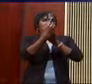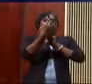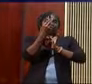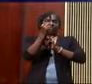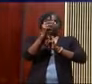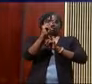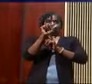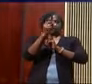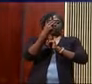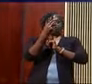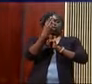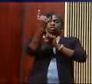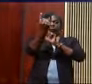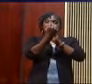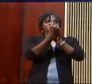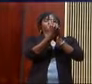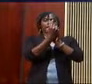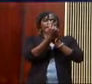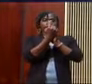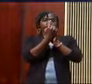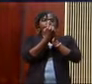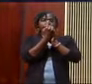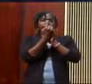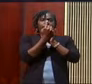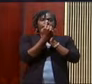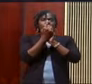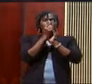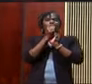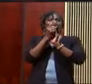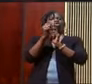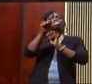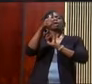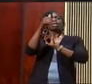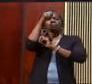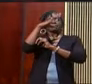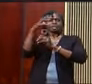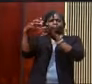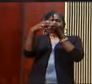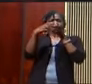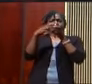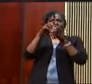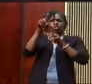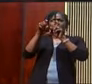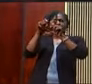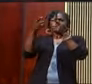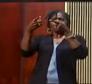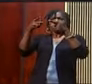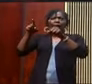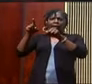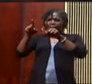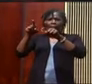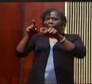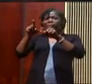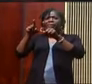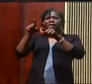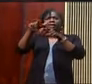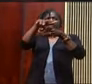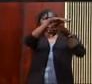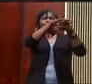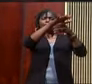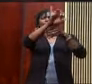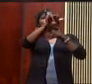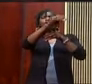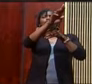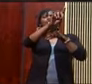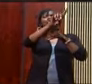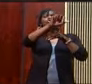arrived from Judah. I asked them about the Jews who had returned there from captivity and about how things